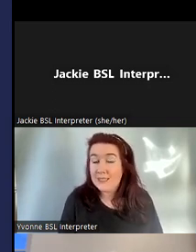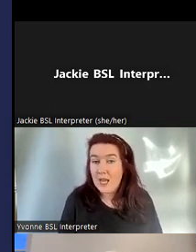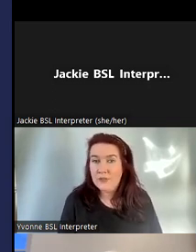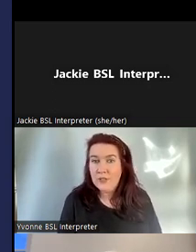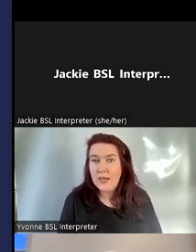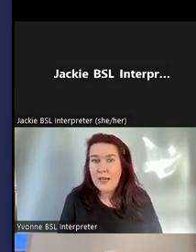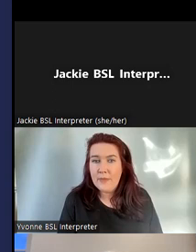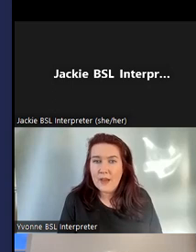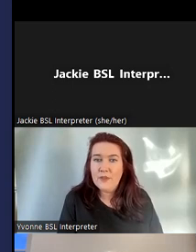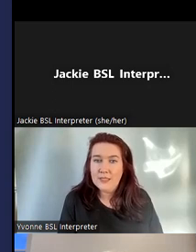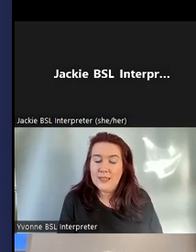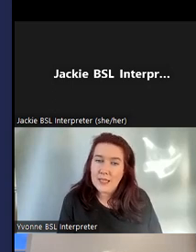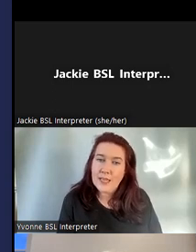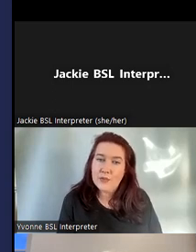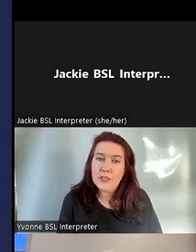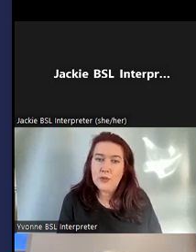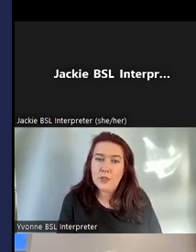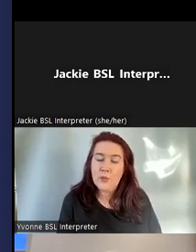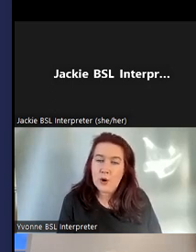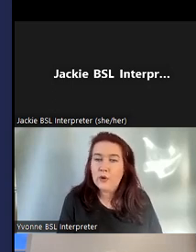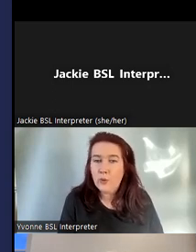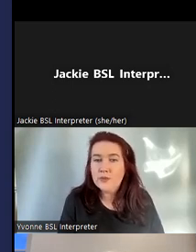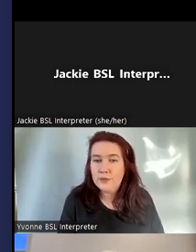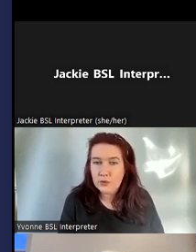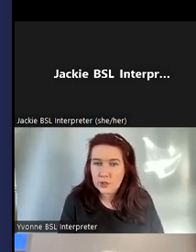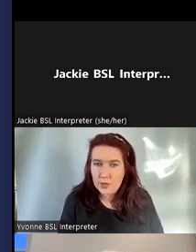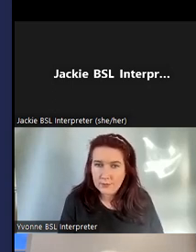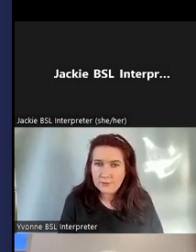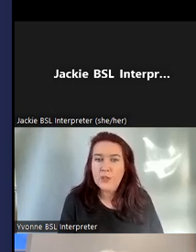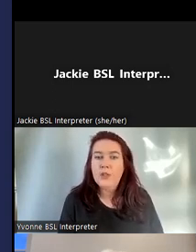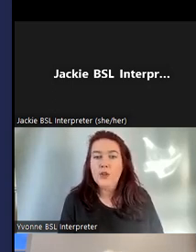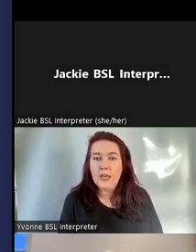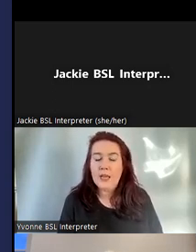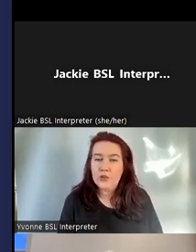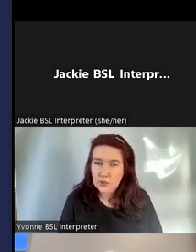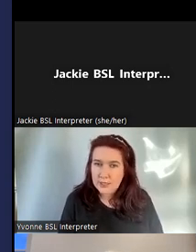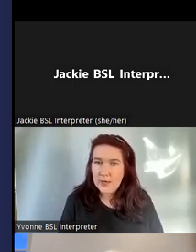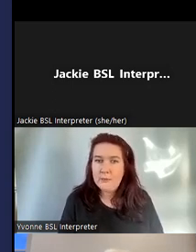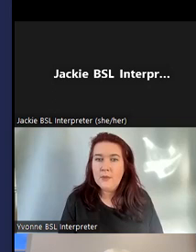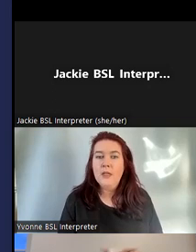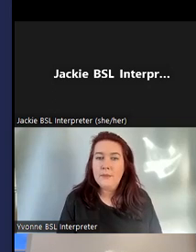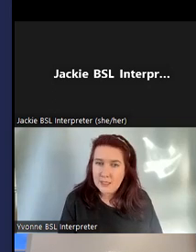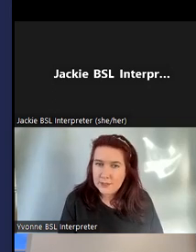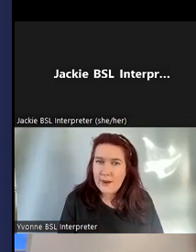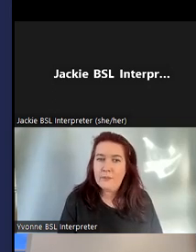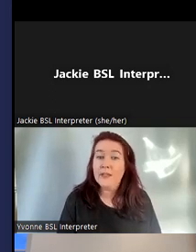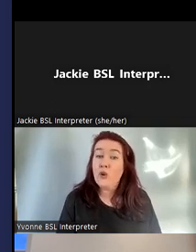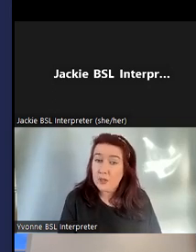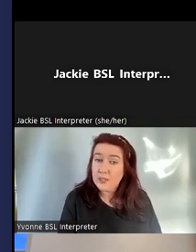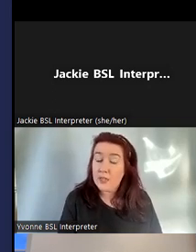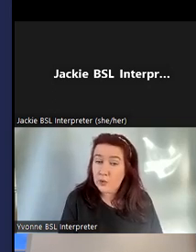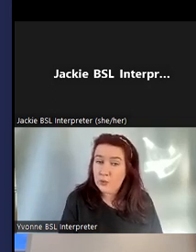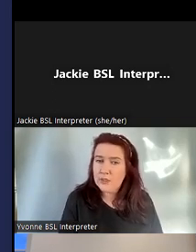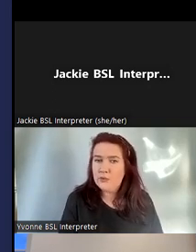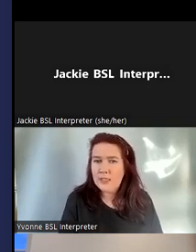was great to have and that funding that let us really look at what our goals for the future are looking at short term, medium term and